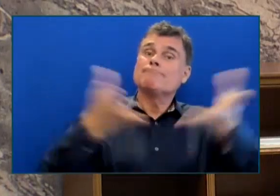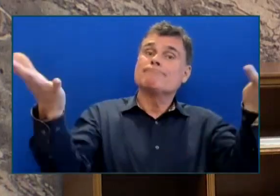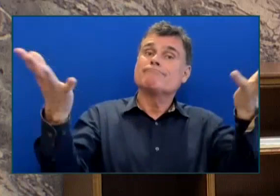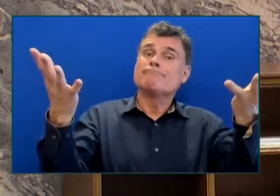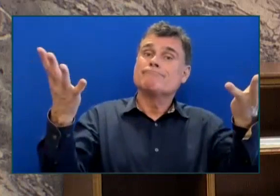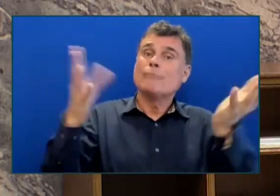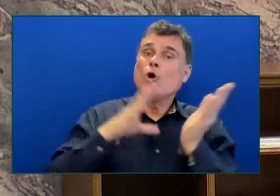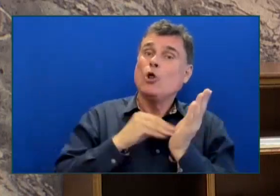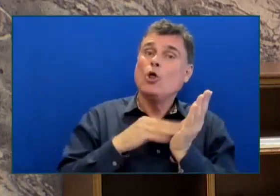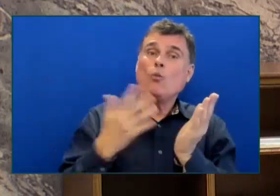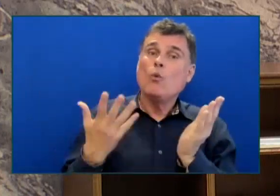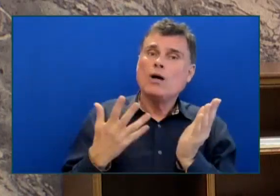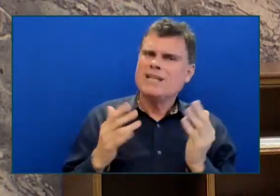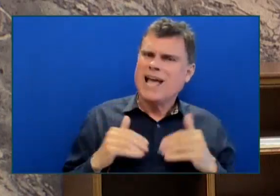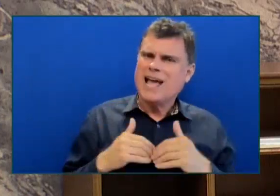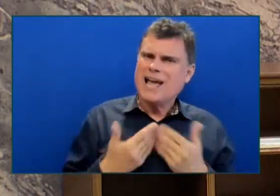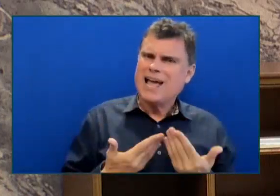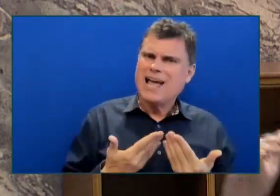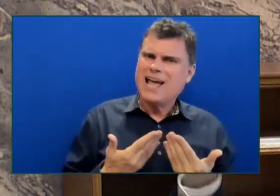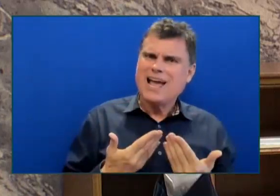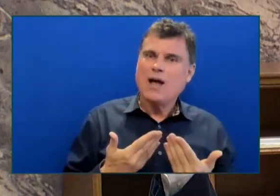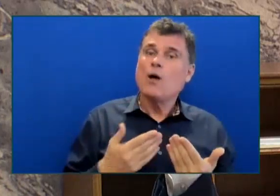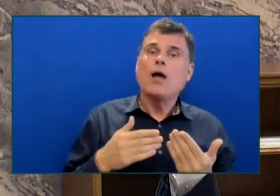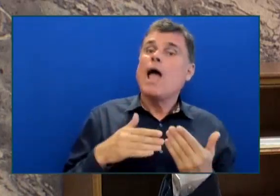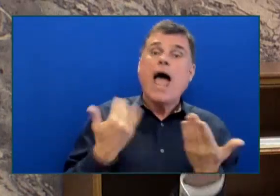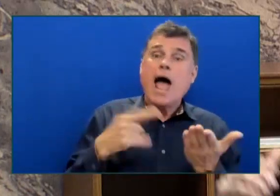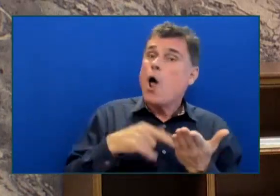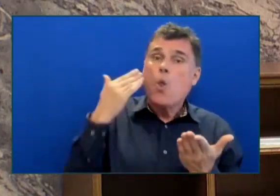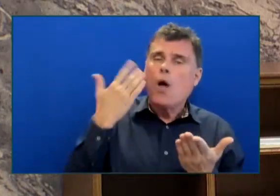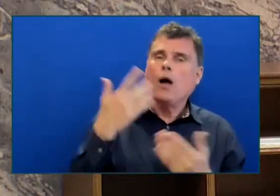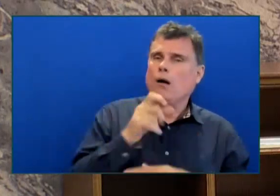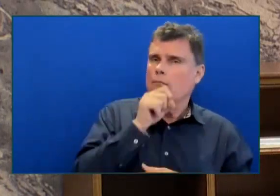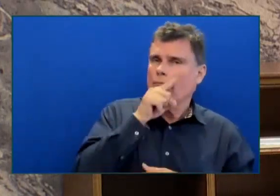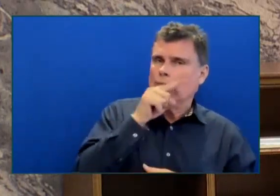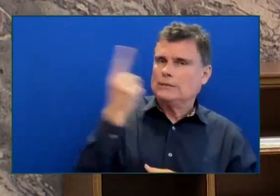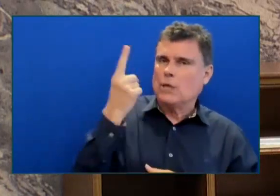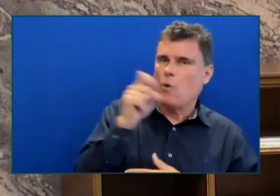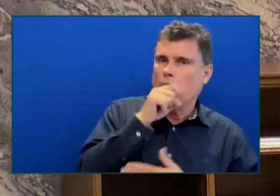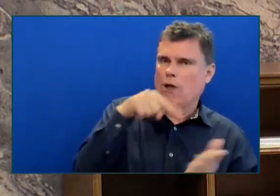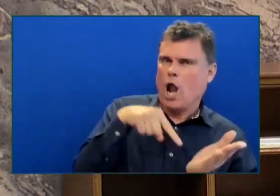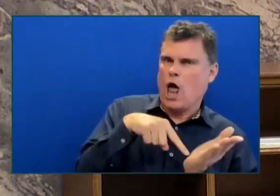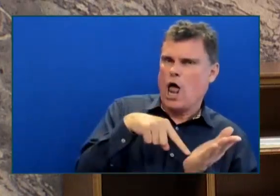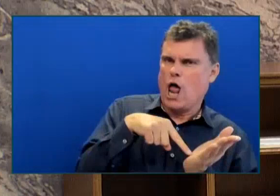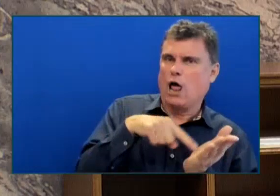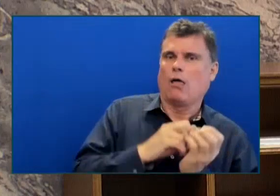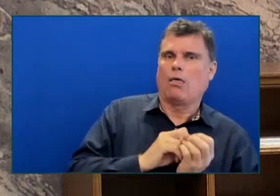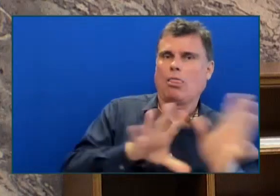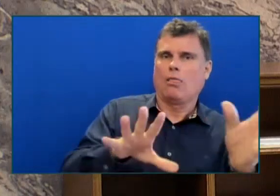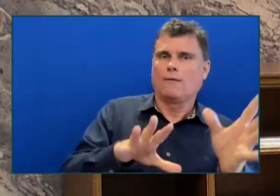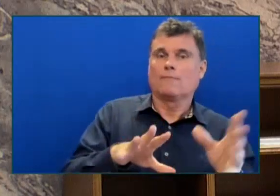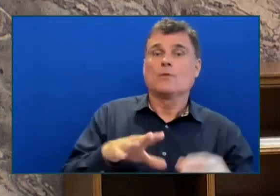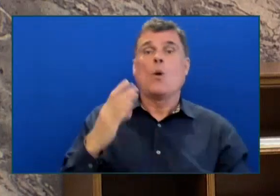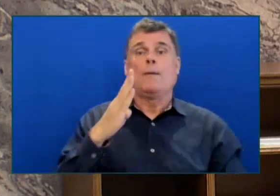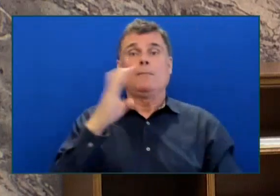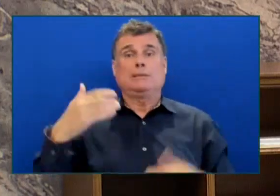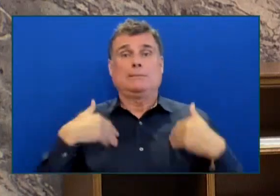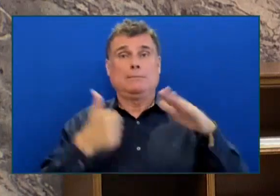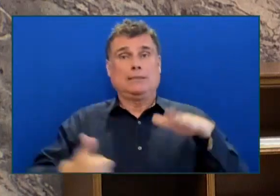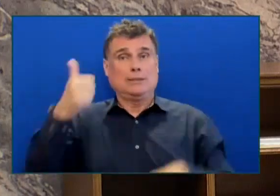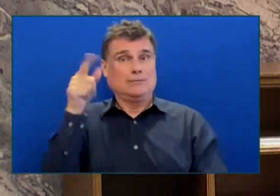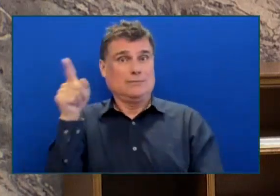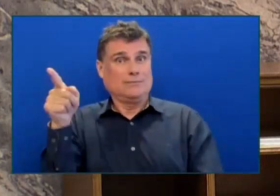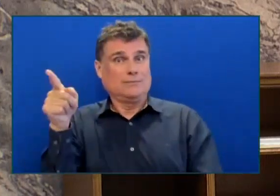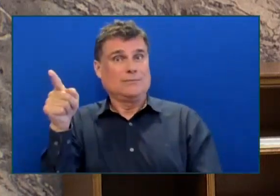.C. Housing Minister at the time, increases terrorist funding by triple, from $17 million to over $74